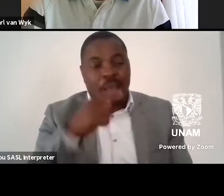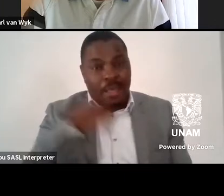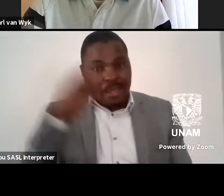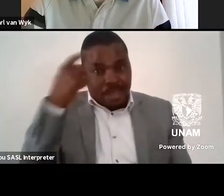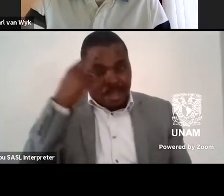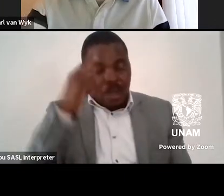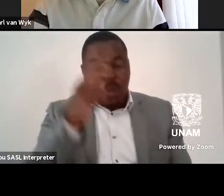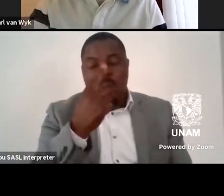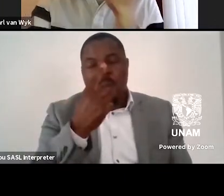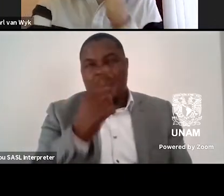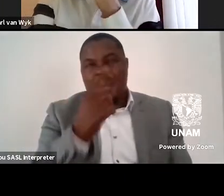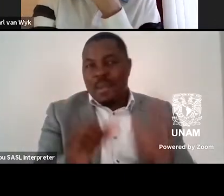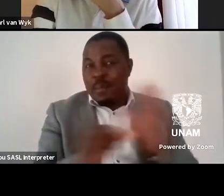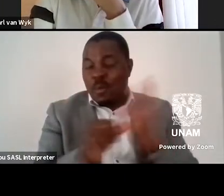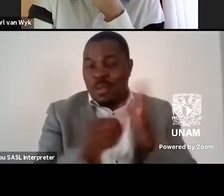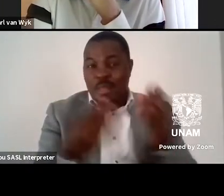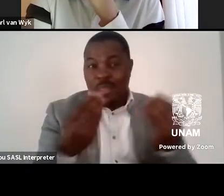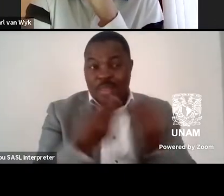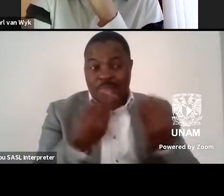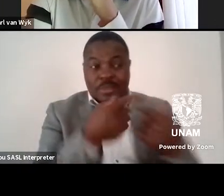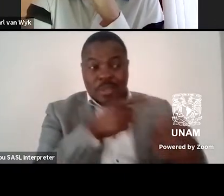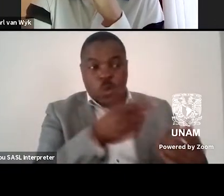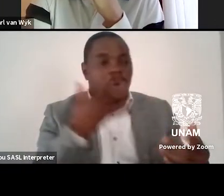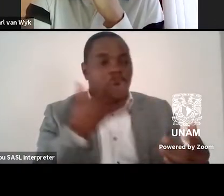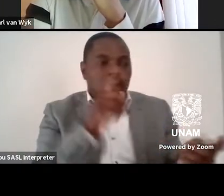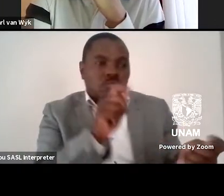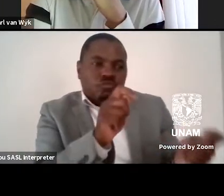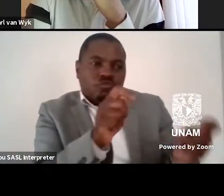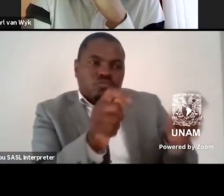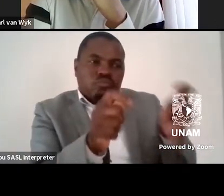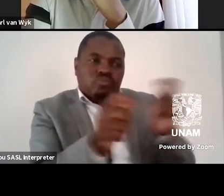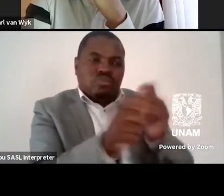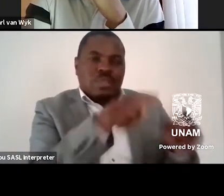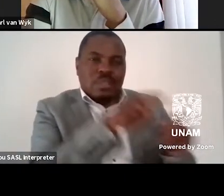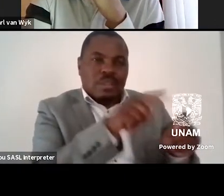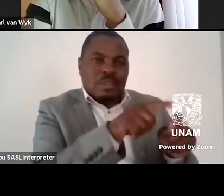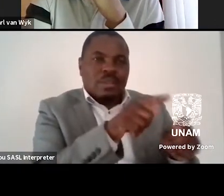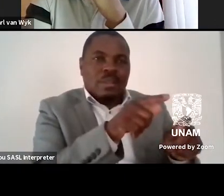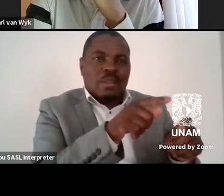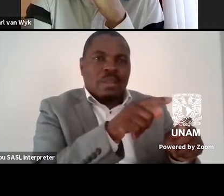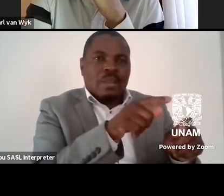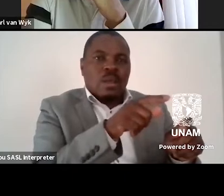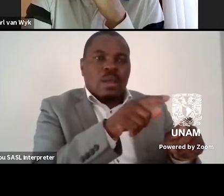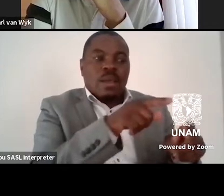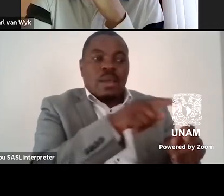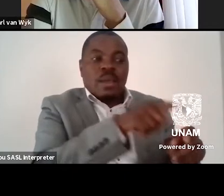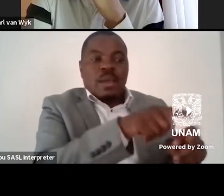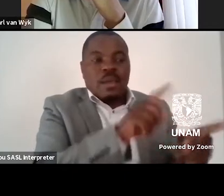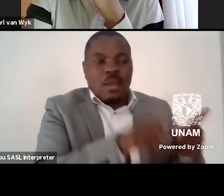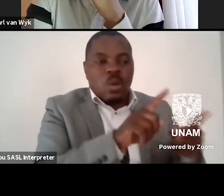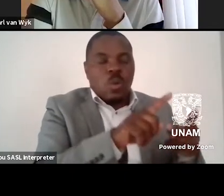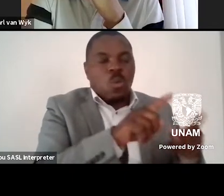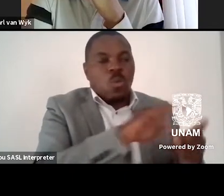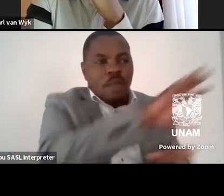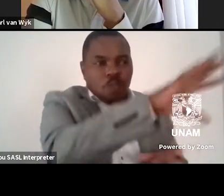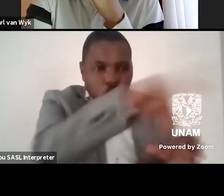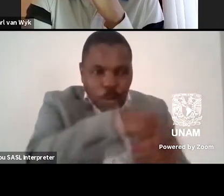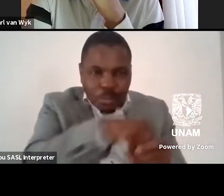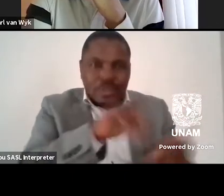interesting things in this revision is the combination, the mixture of